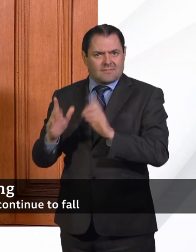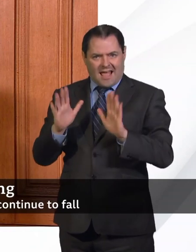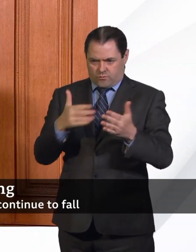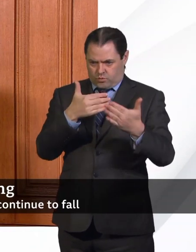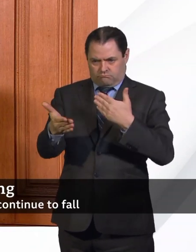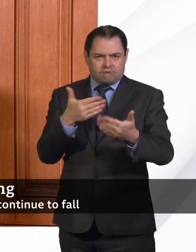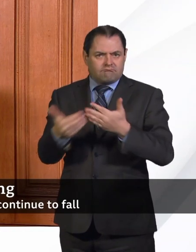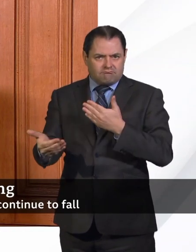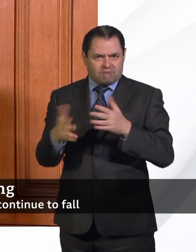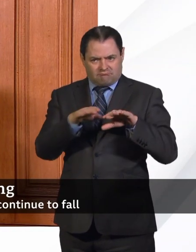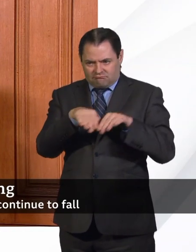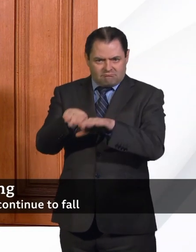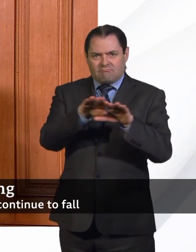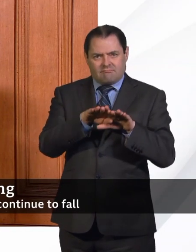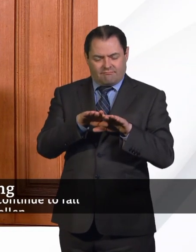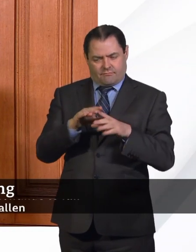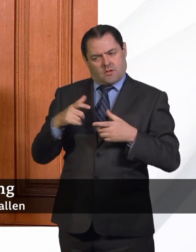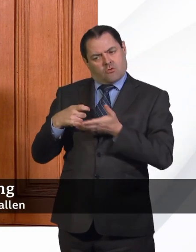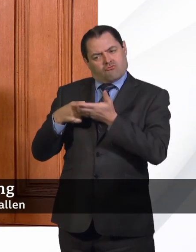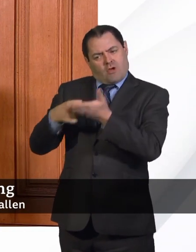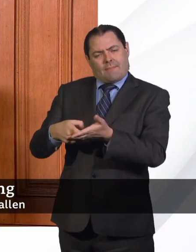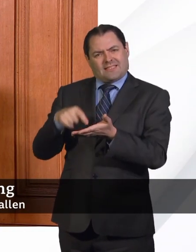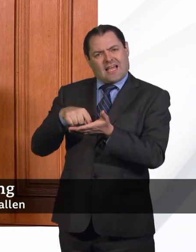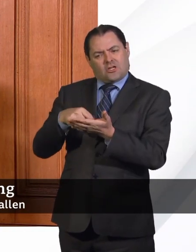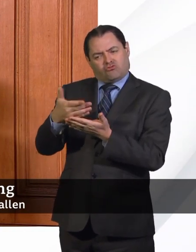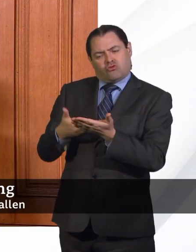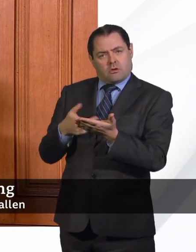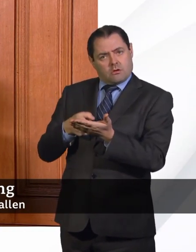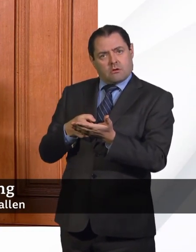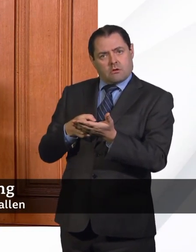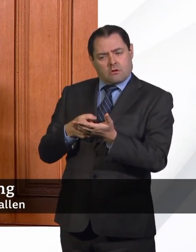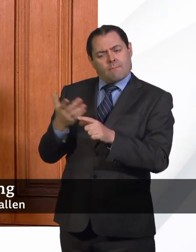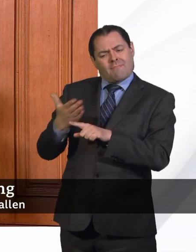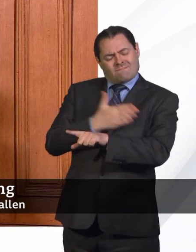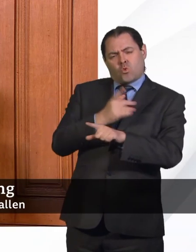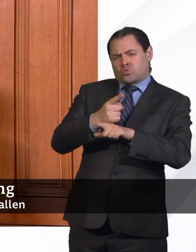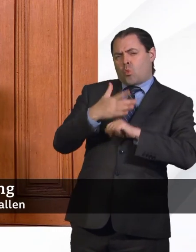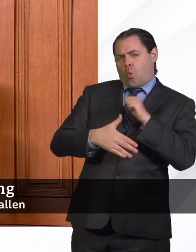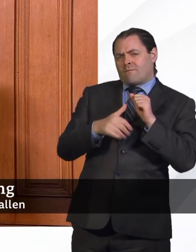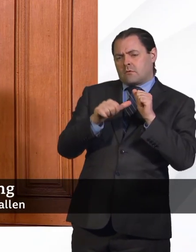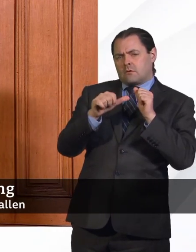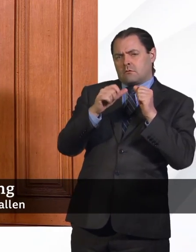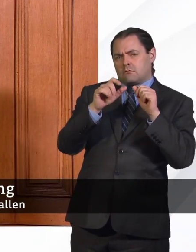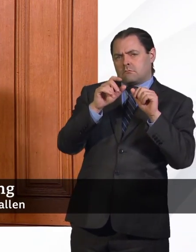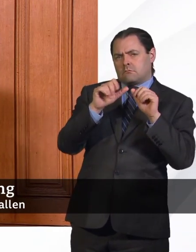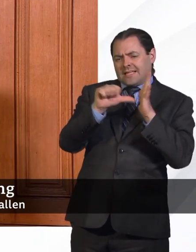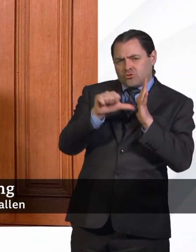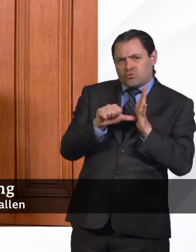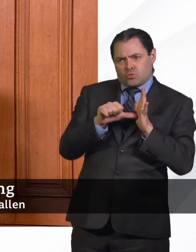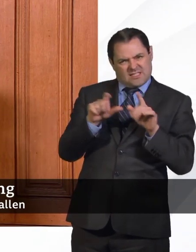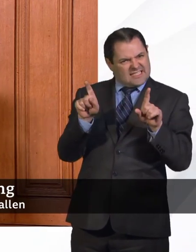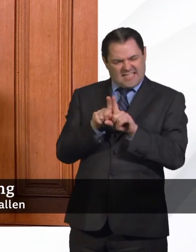some extent, the recommendations that have been made before about similar issues still apply. What we have –